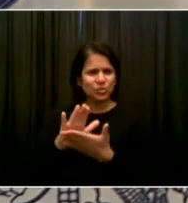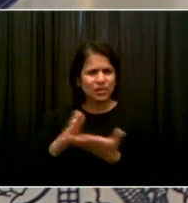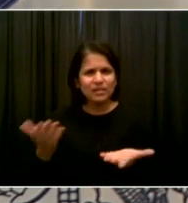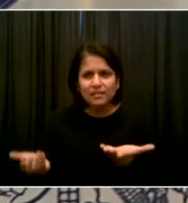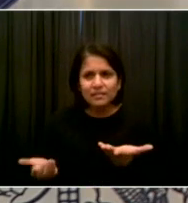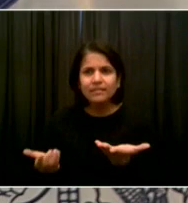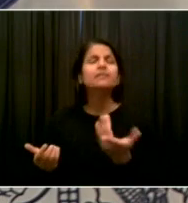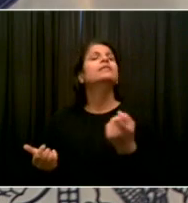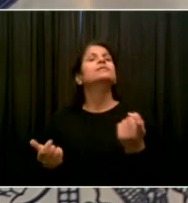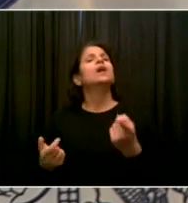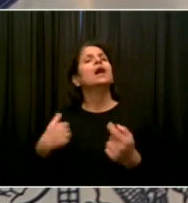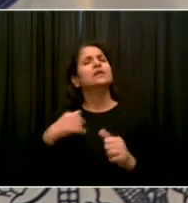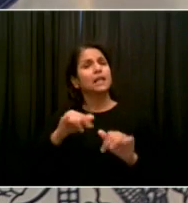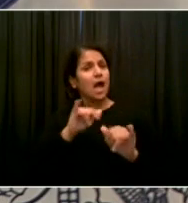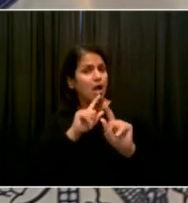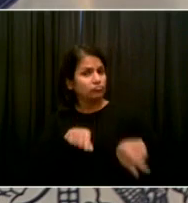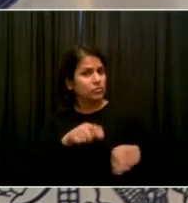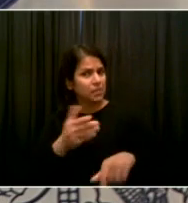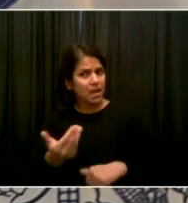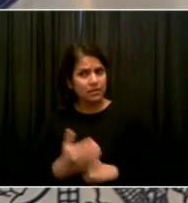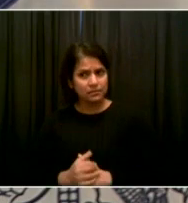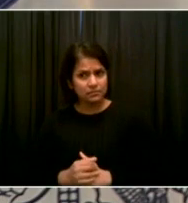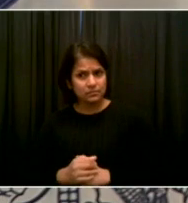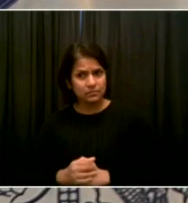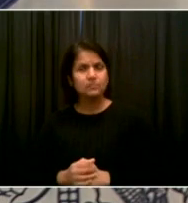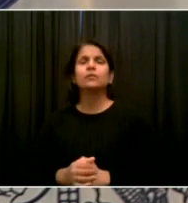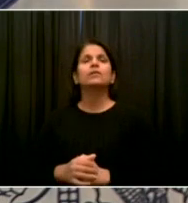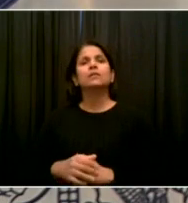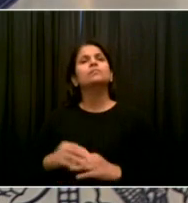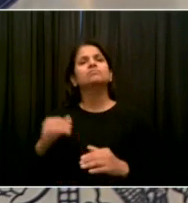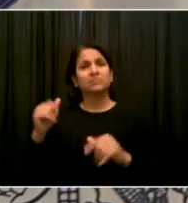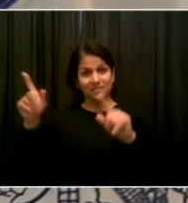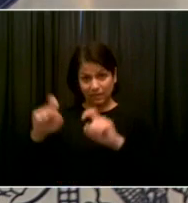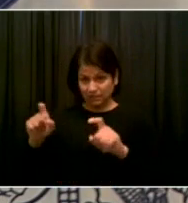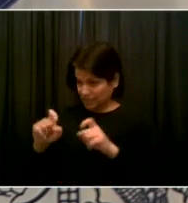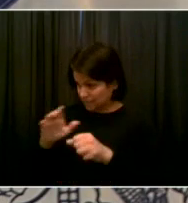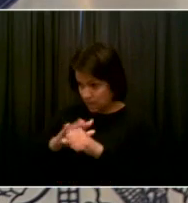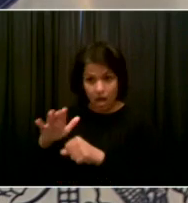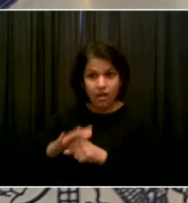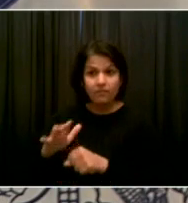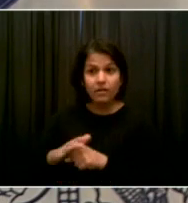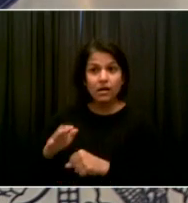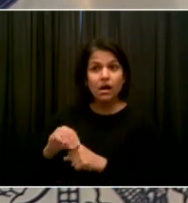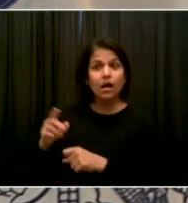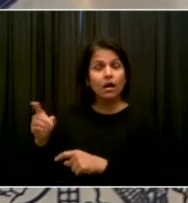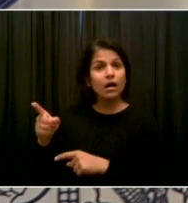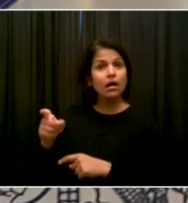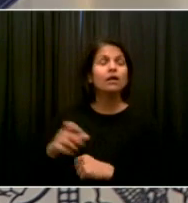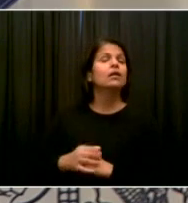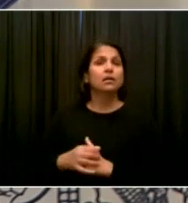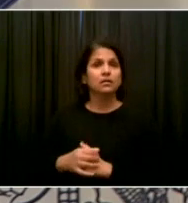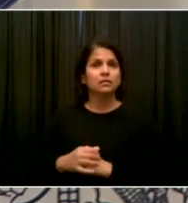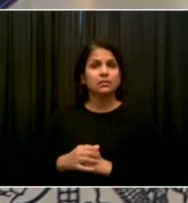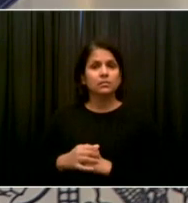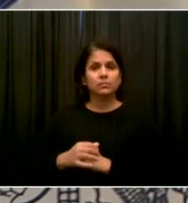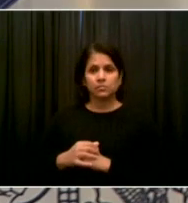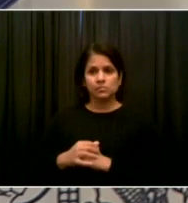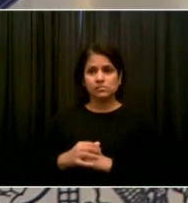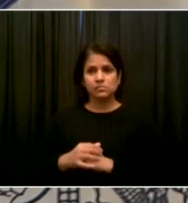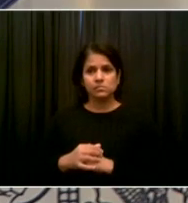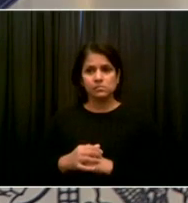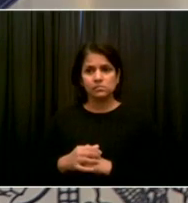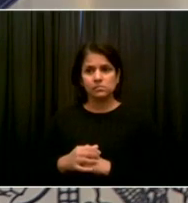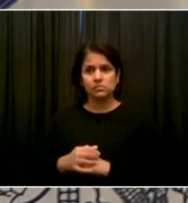And you know what your level of confidence is that the amount of testing right now in school is adequate. I really respect the